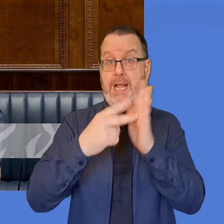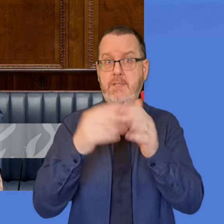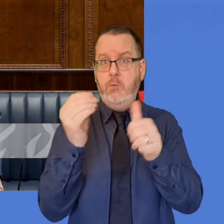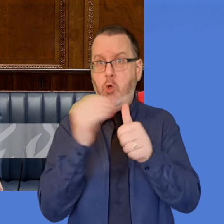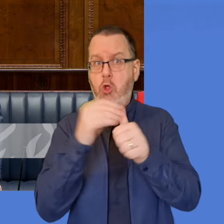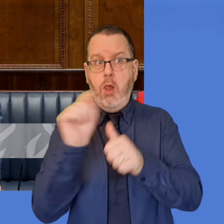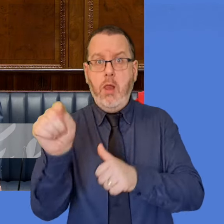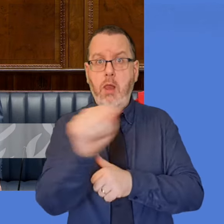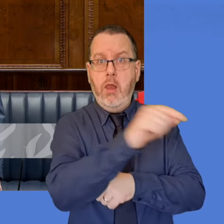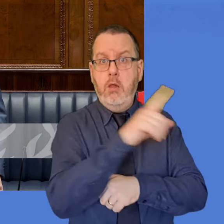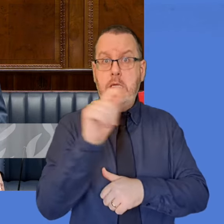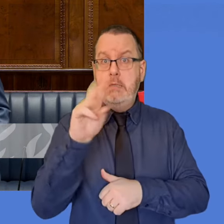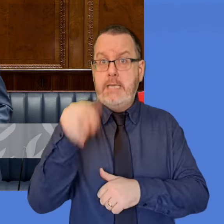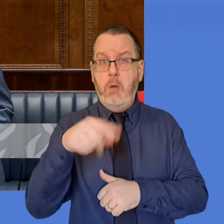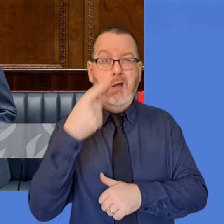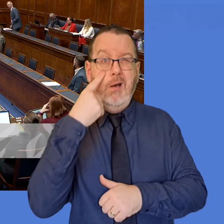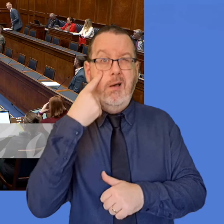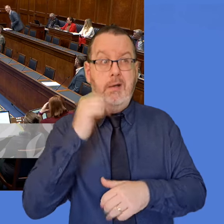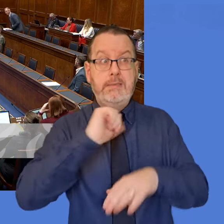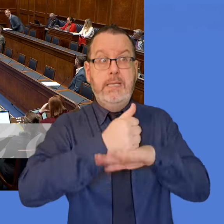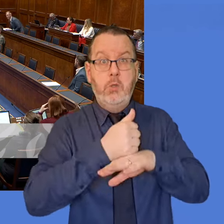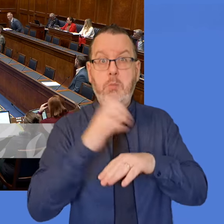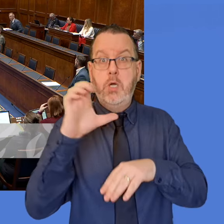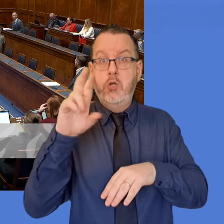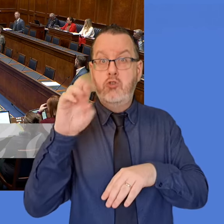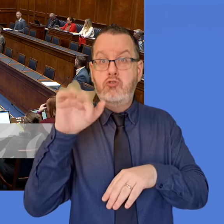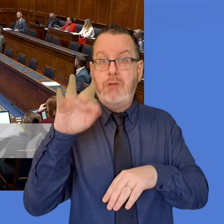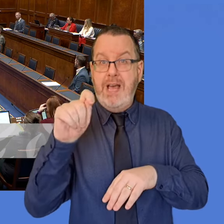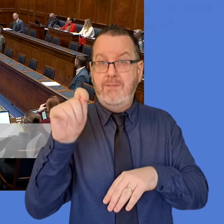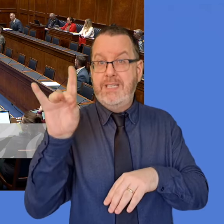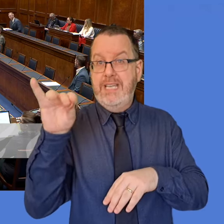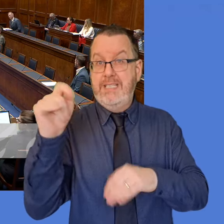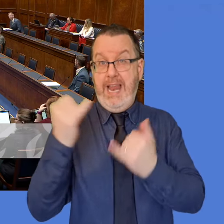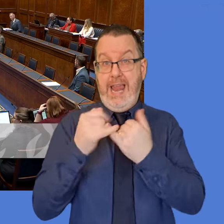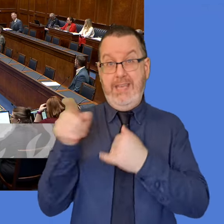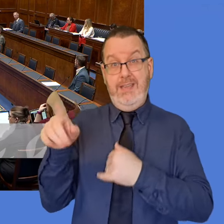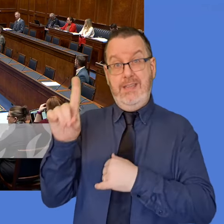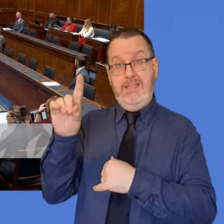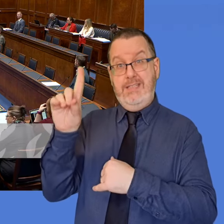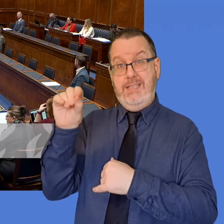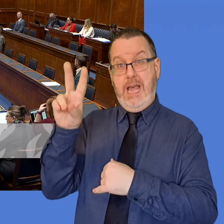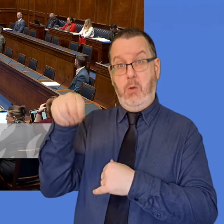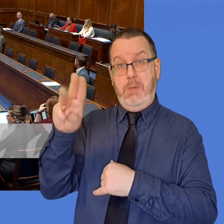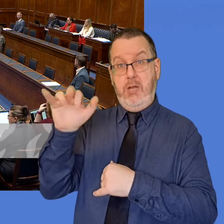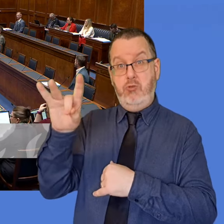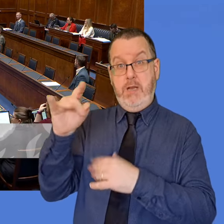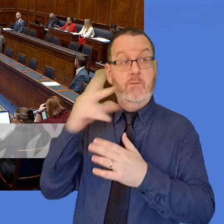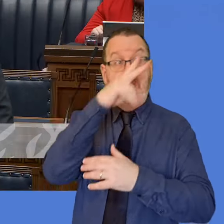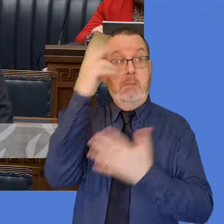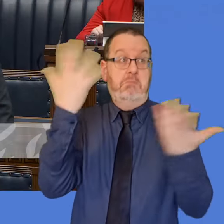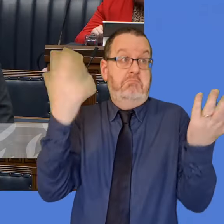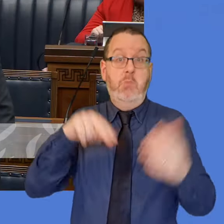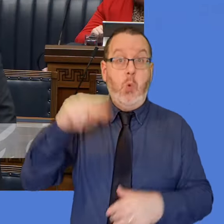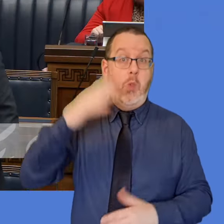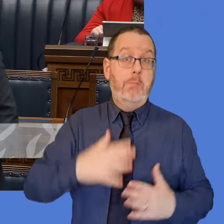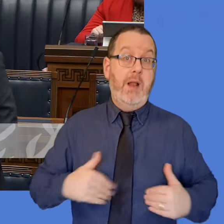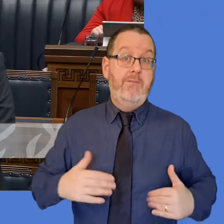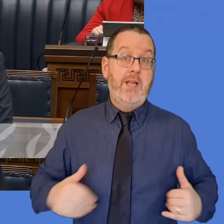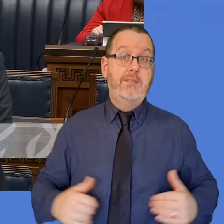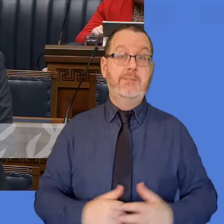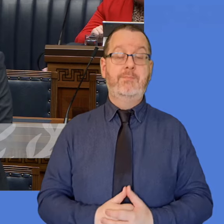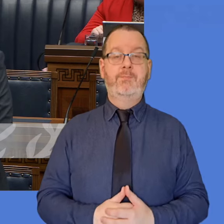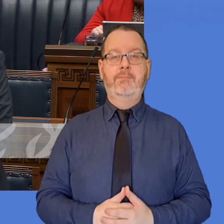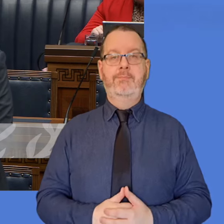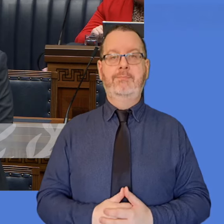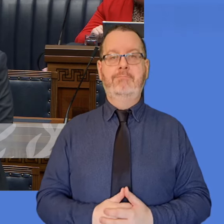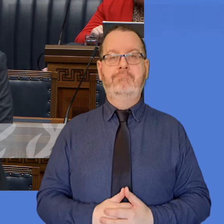including in North Belfast? Minister. Well, it's funny the member should ask, because the department is currently working with the